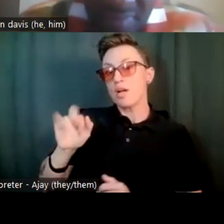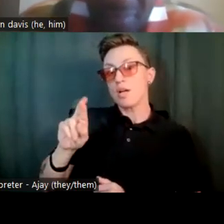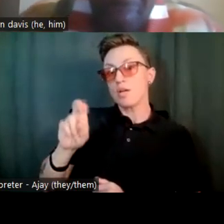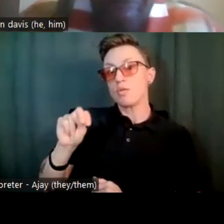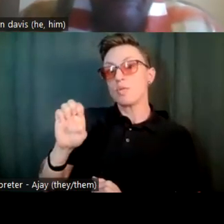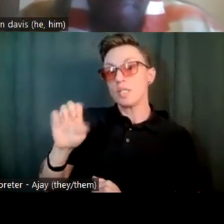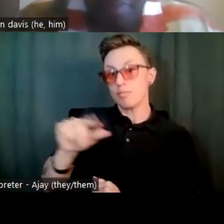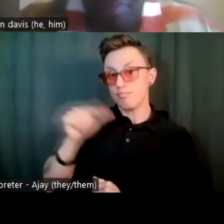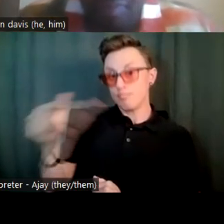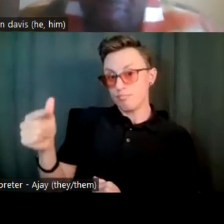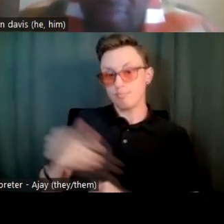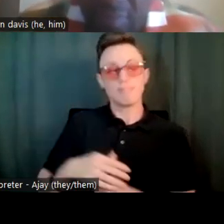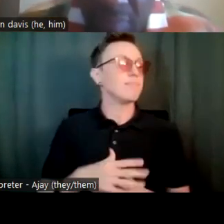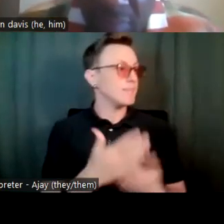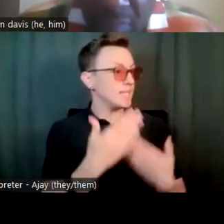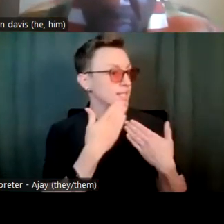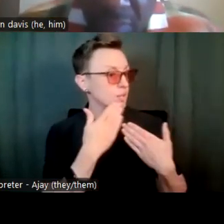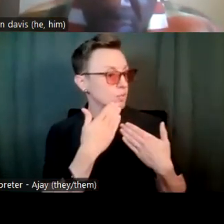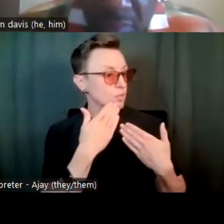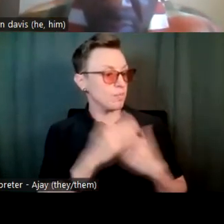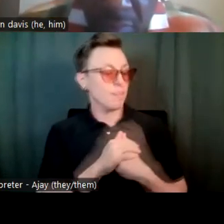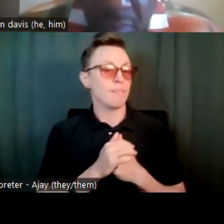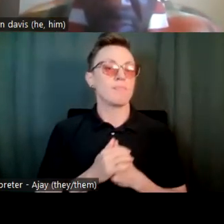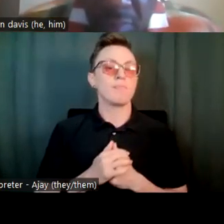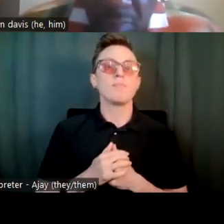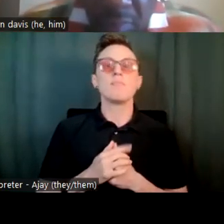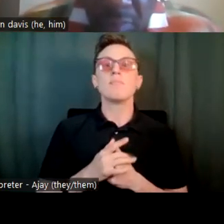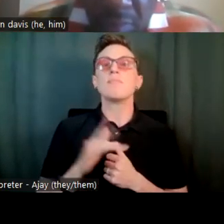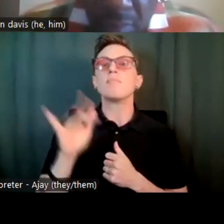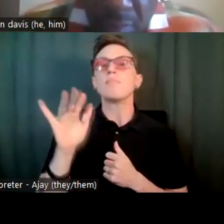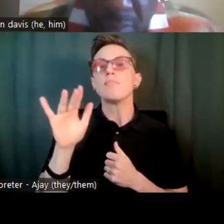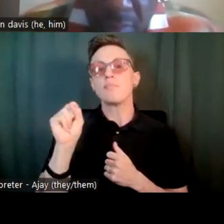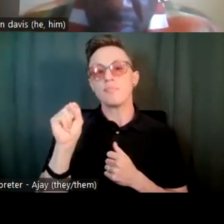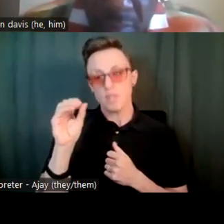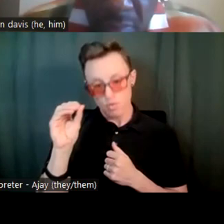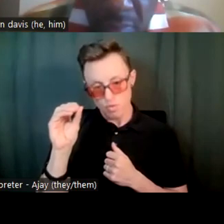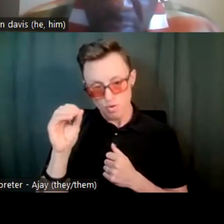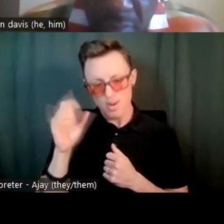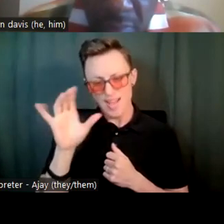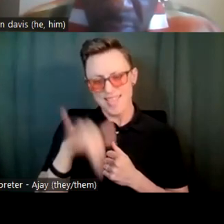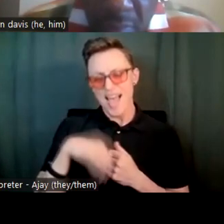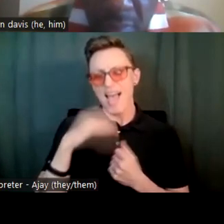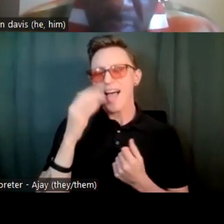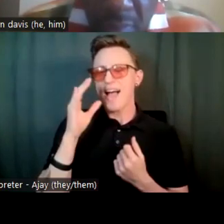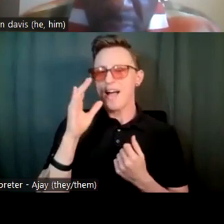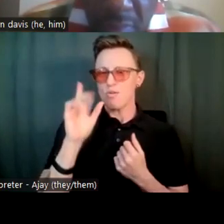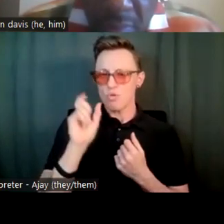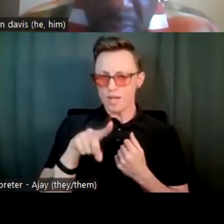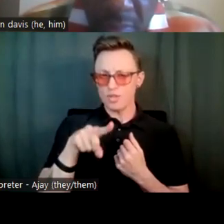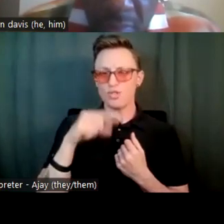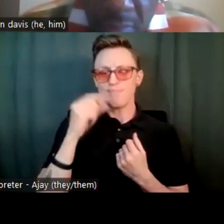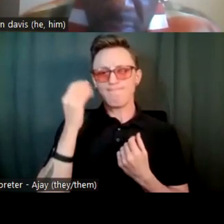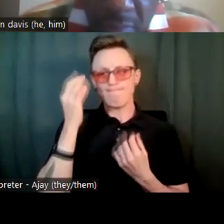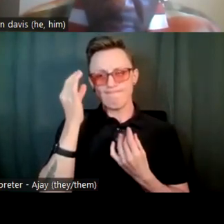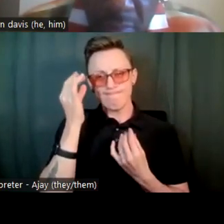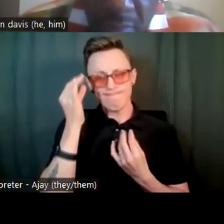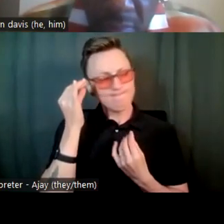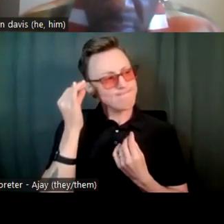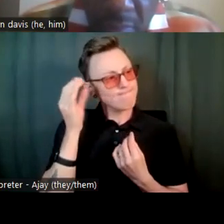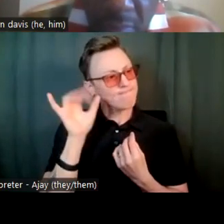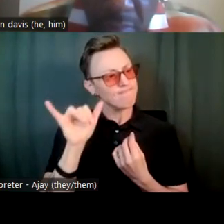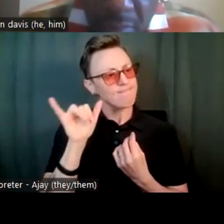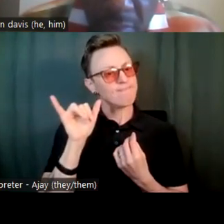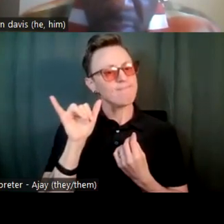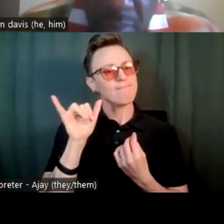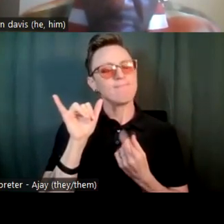Thank you, Maileek. So I was thinking about this and it